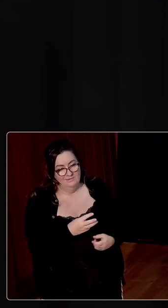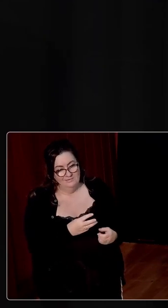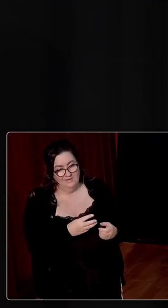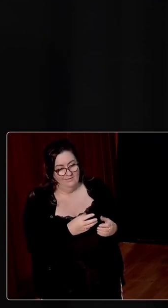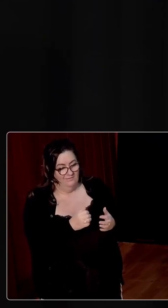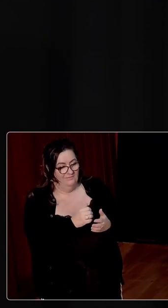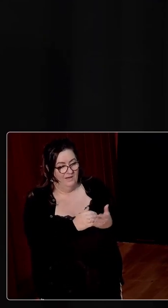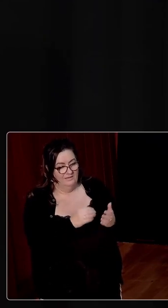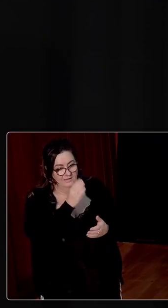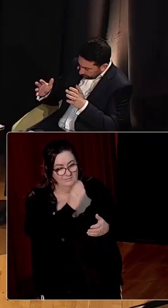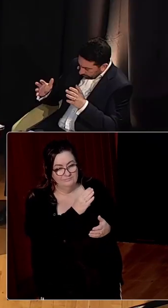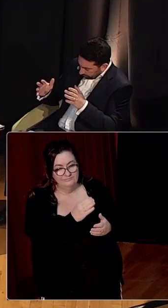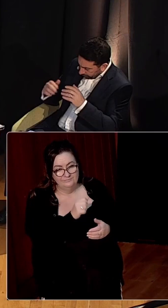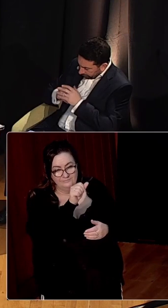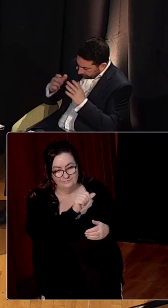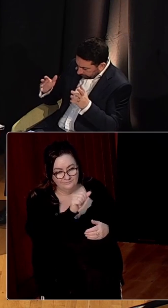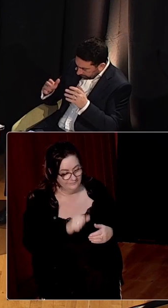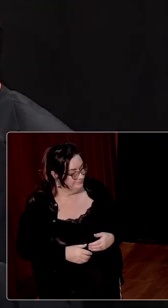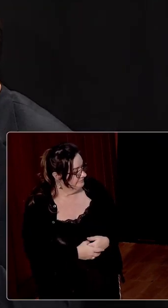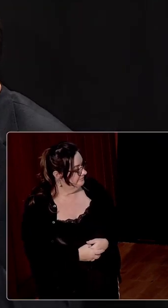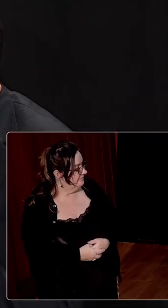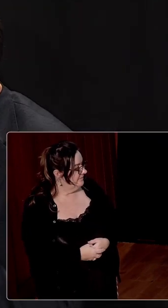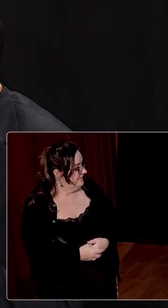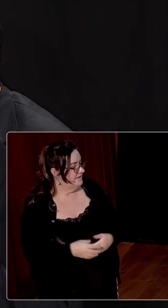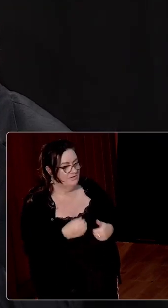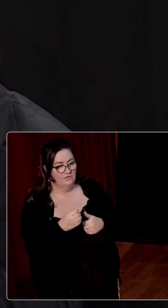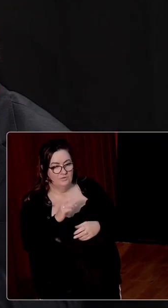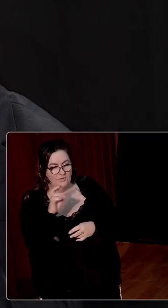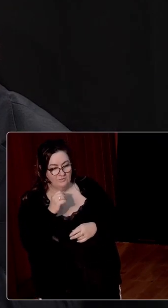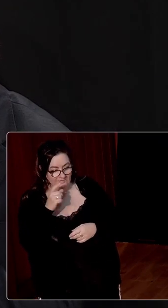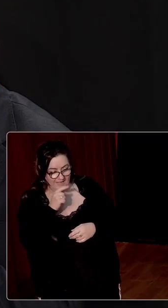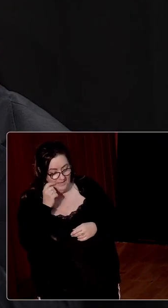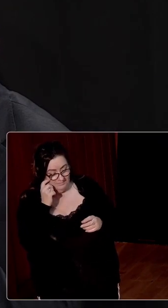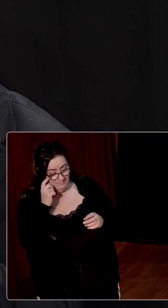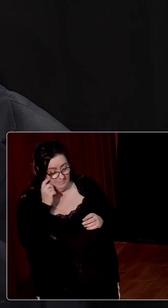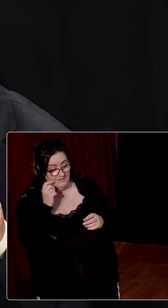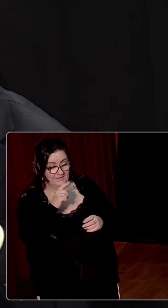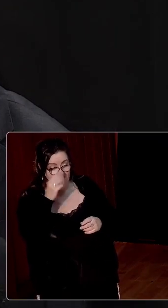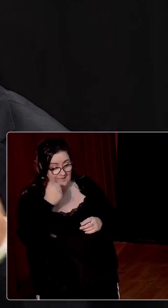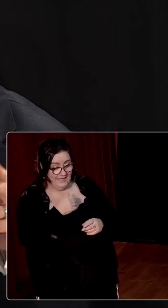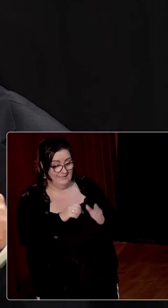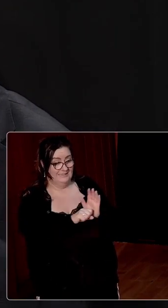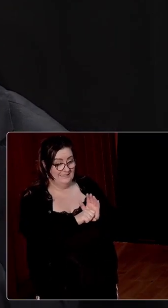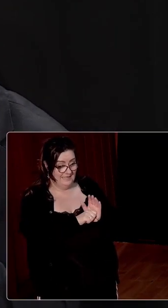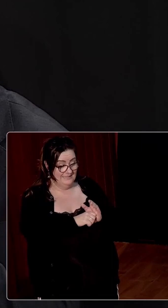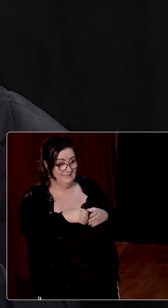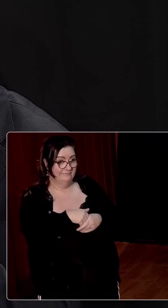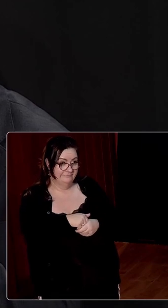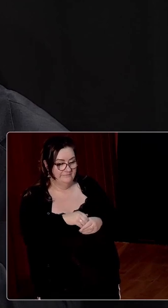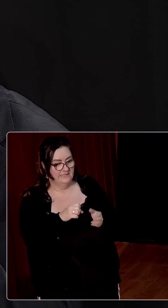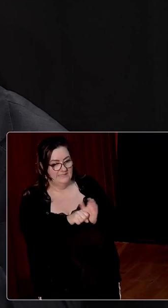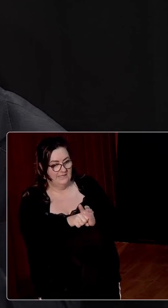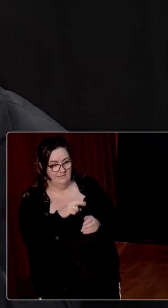blessing. There's another question here now. It's unnamed. But is it really fair to say that the Catholic state within a state in inverted